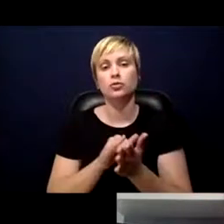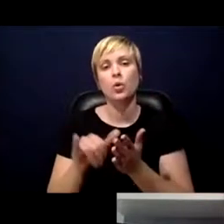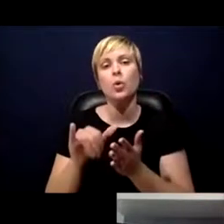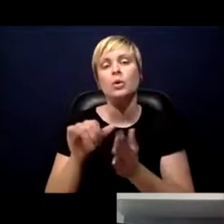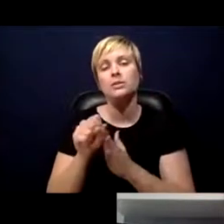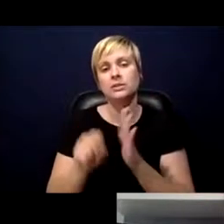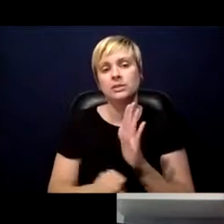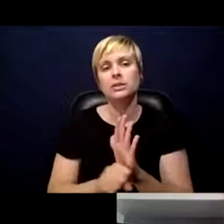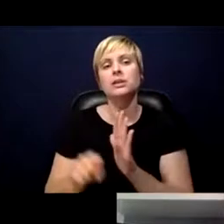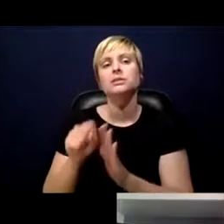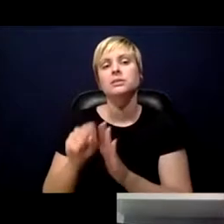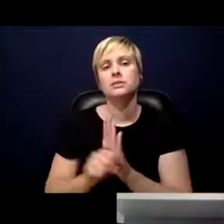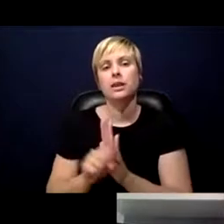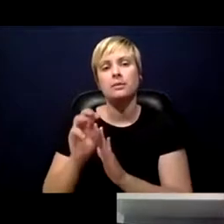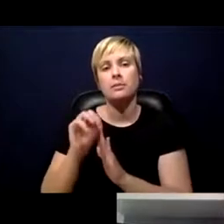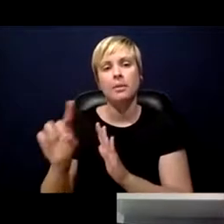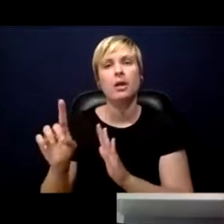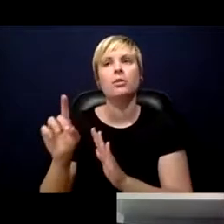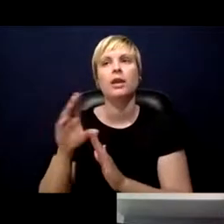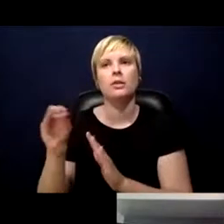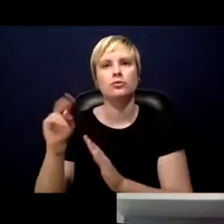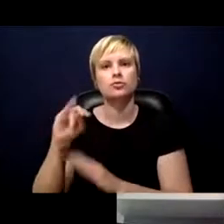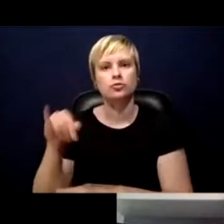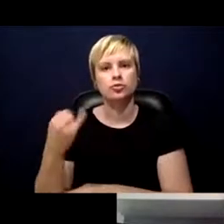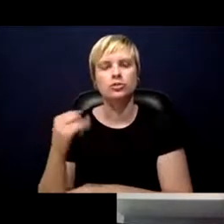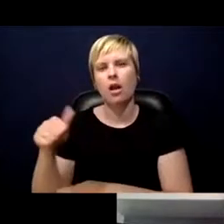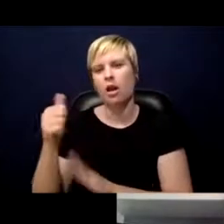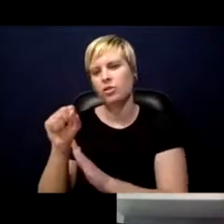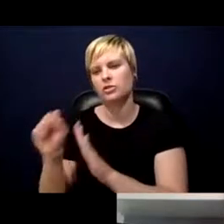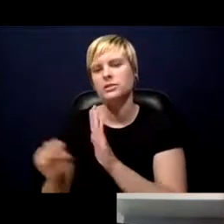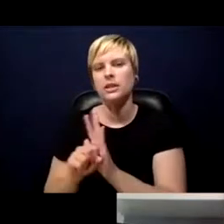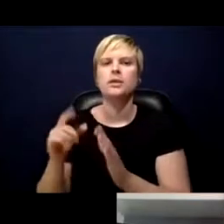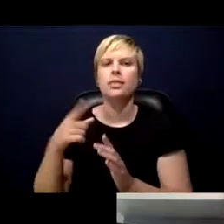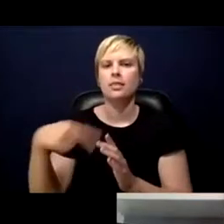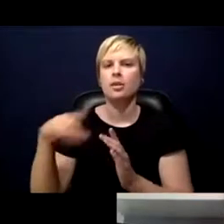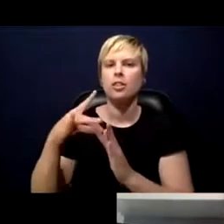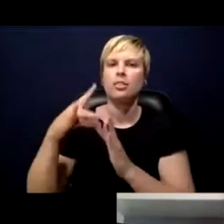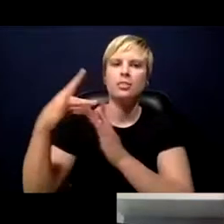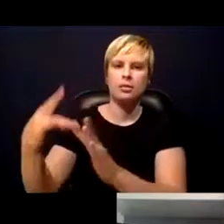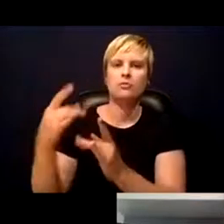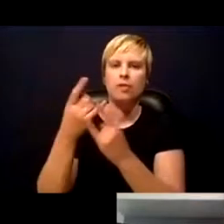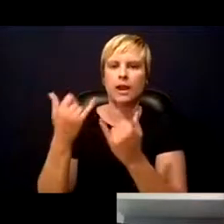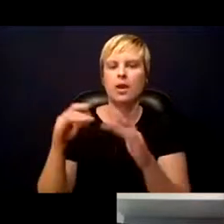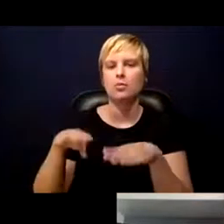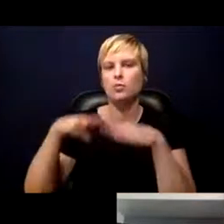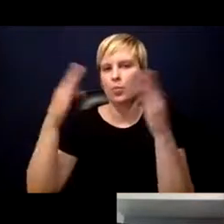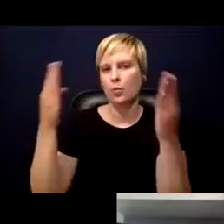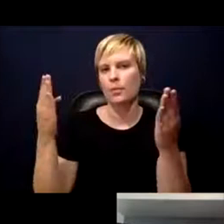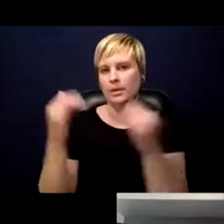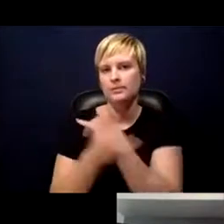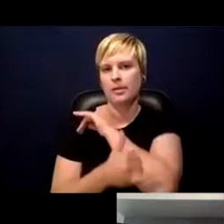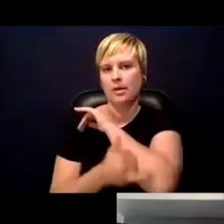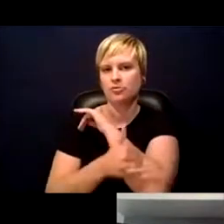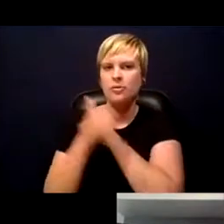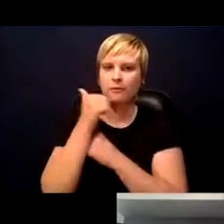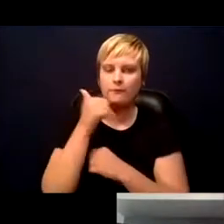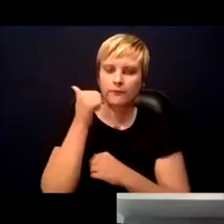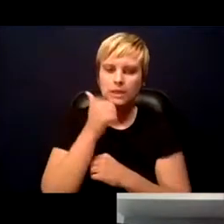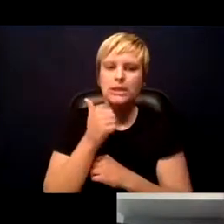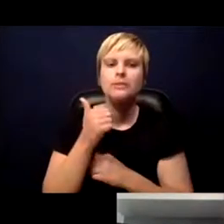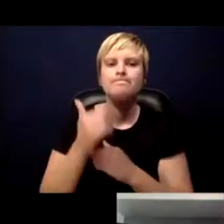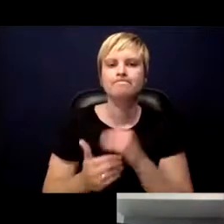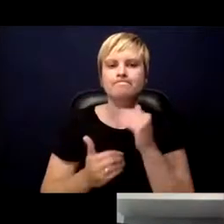the state of New Jersey, and other states are taking the lead right now that is reopening the country because they are tracing